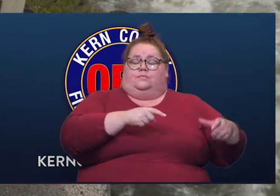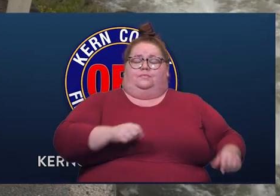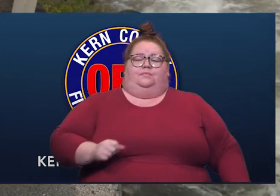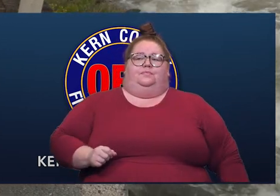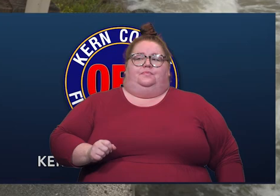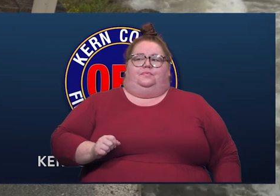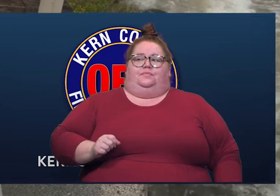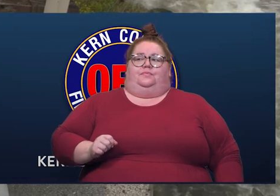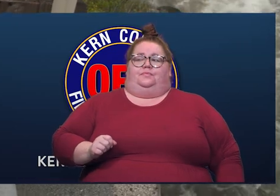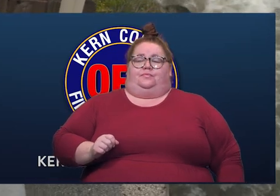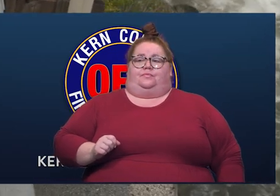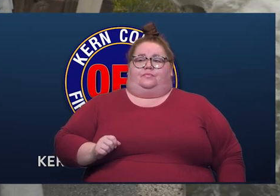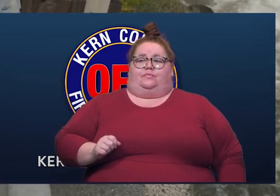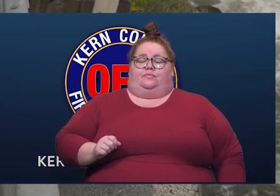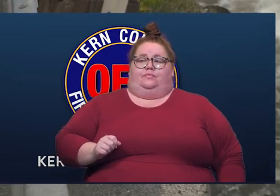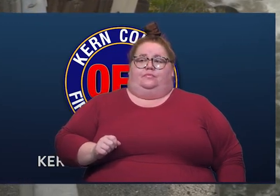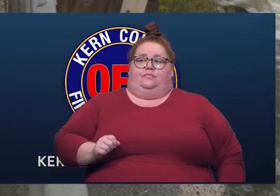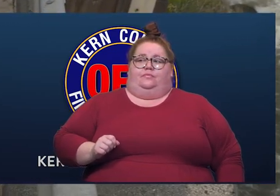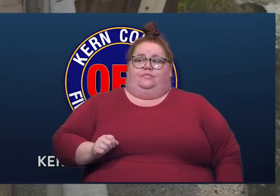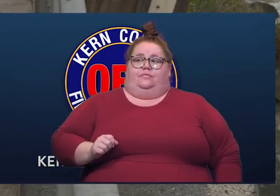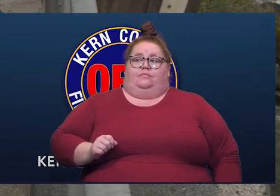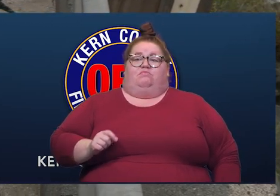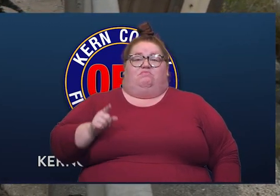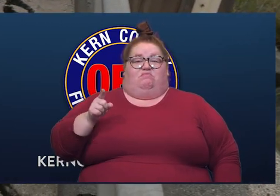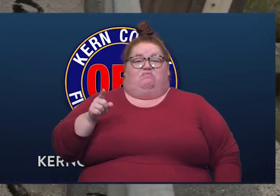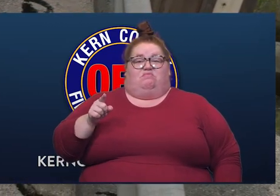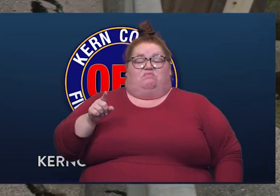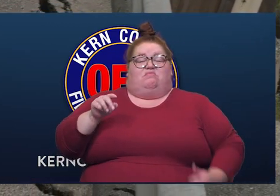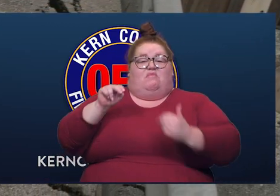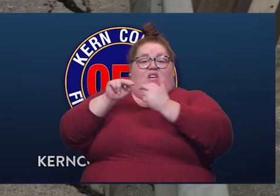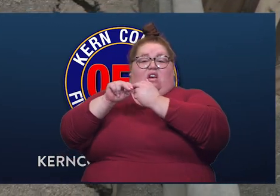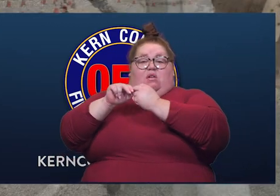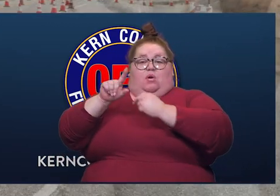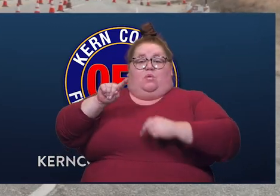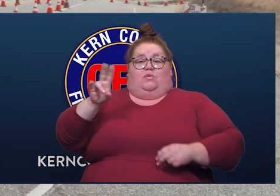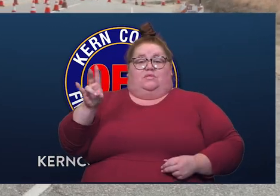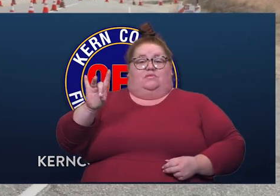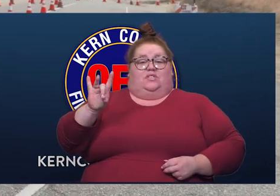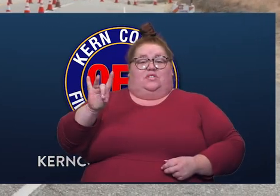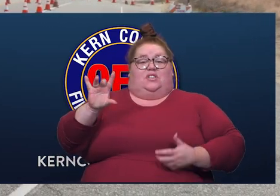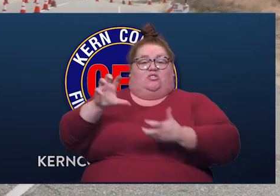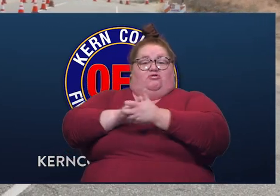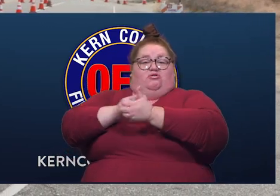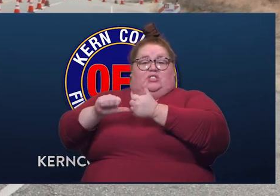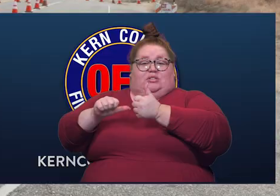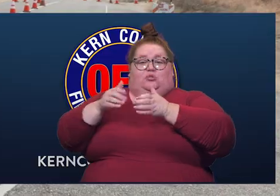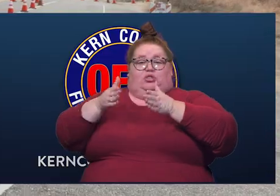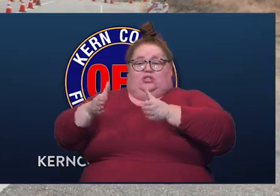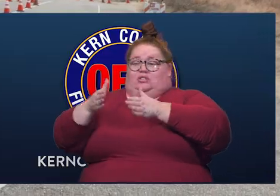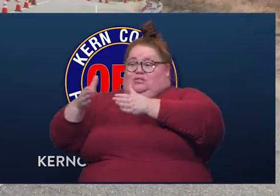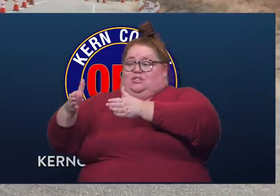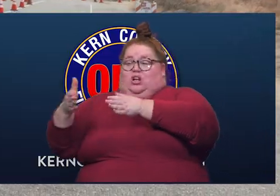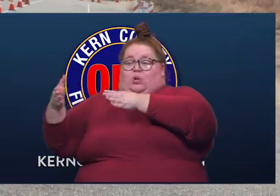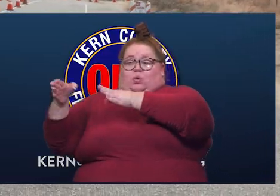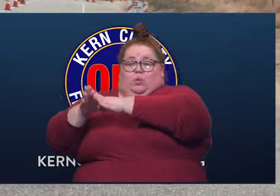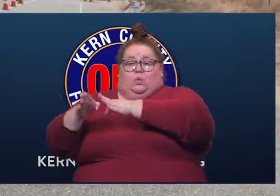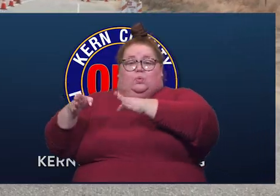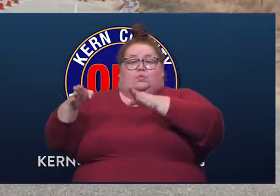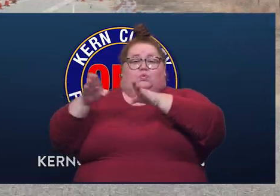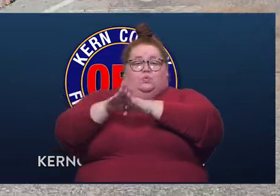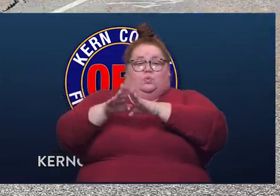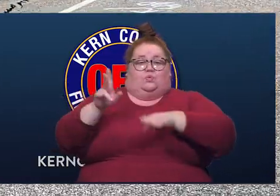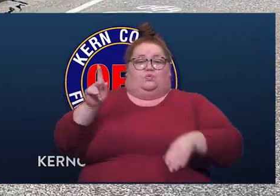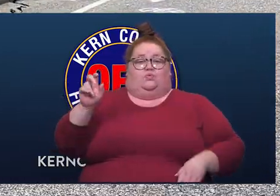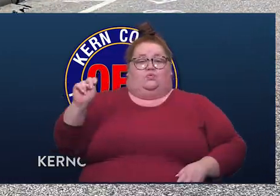right now we are seeing some damage to 178, where they've closed the lanes to the Kern